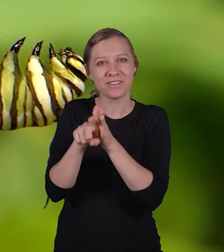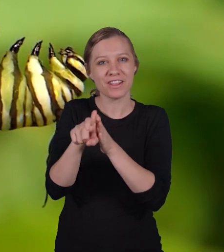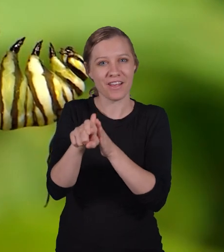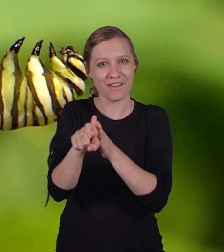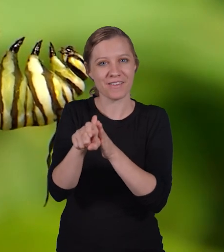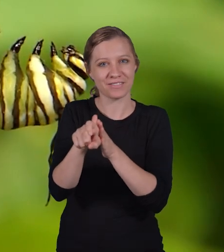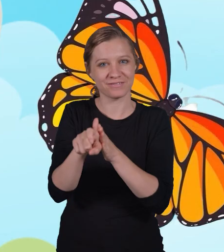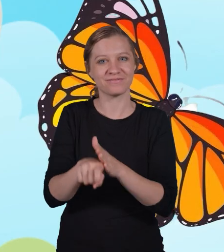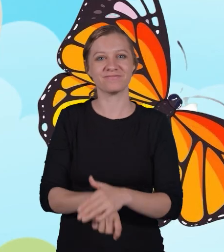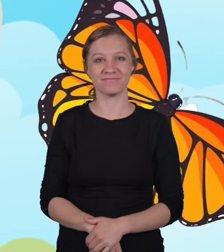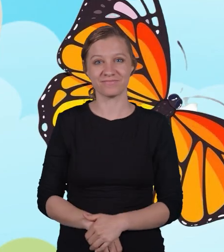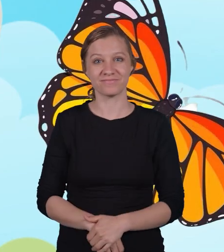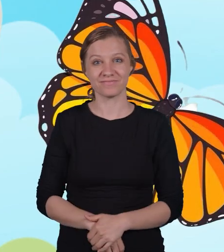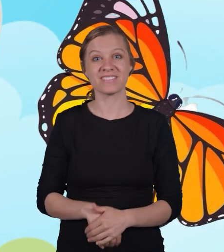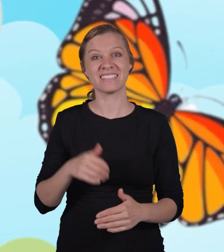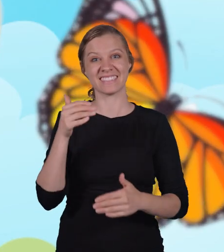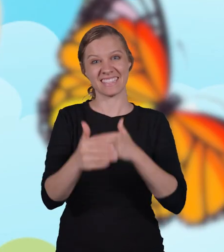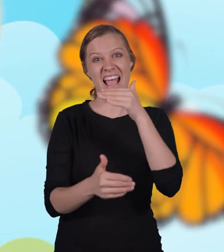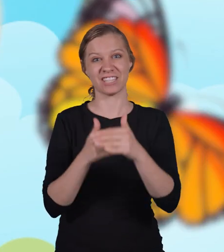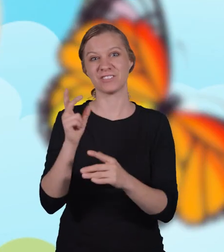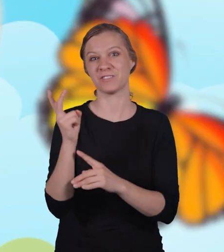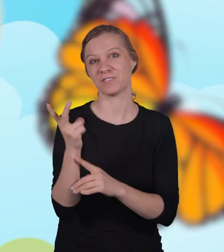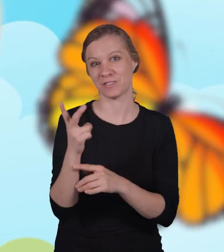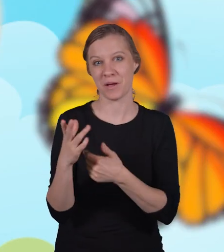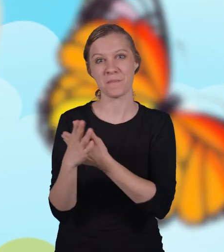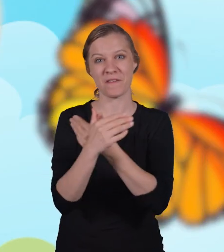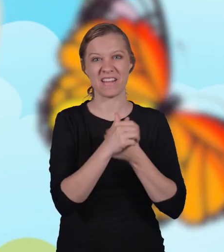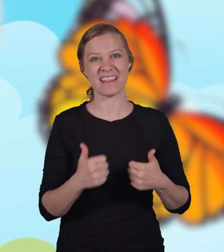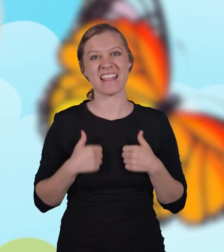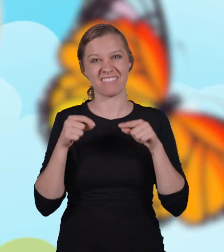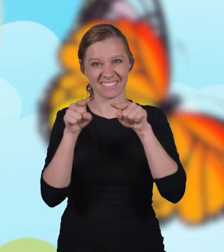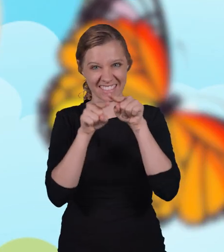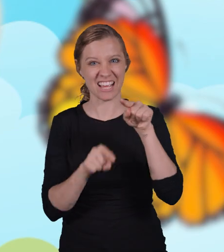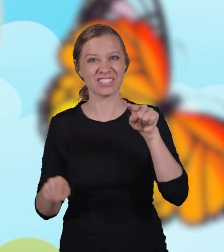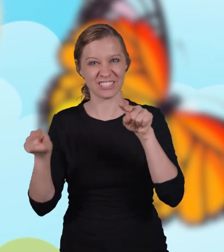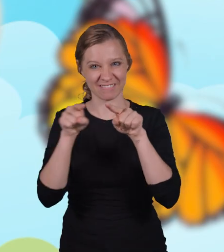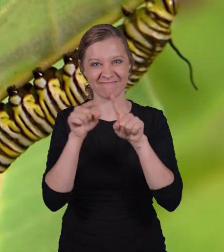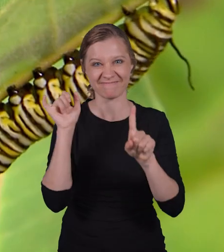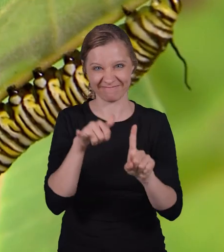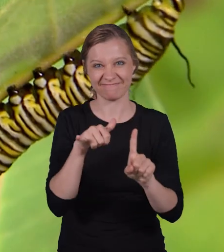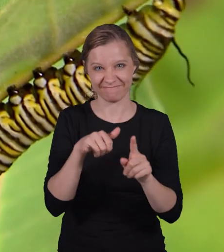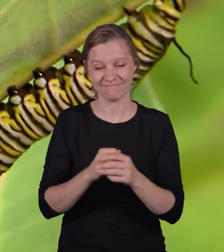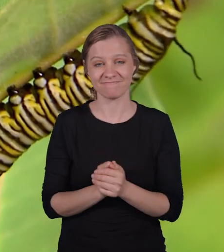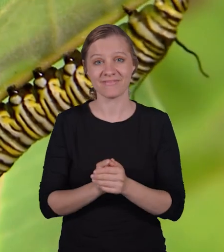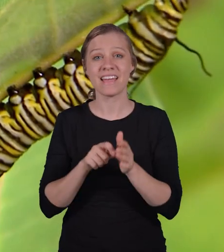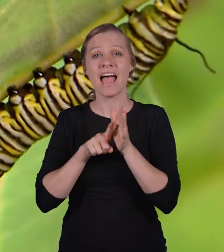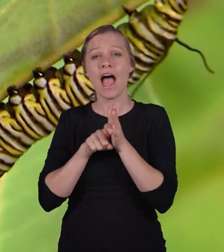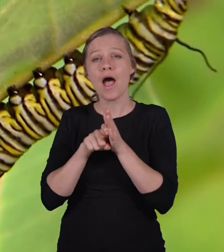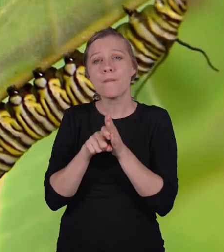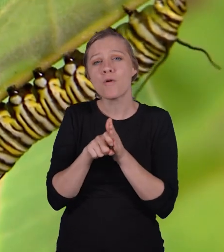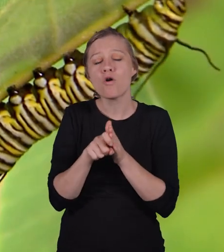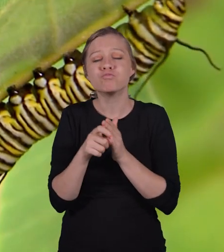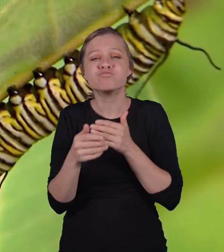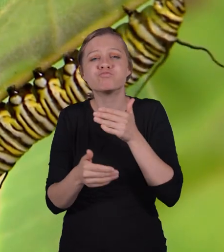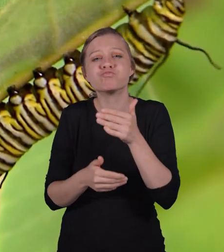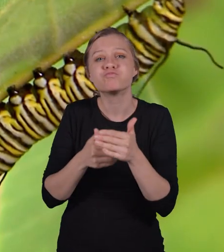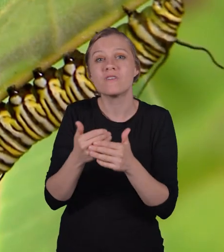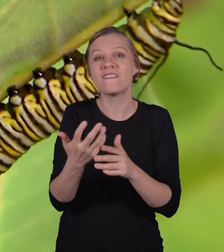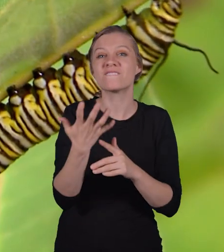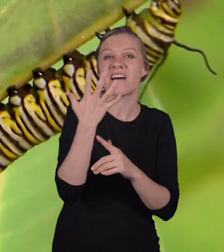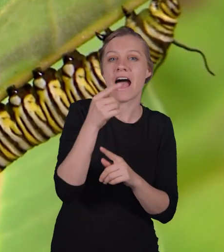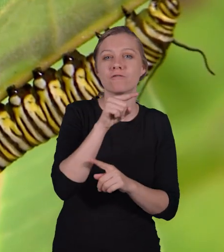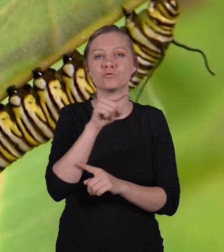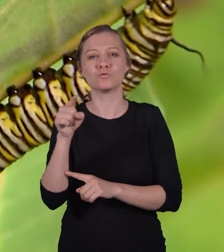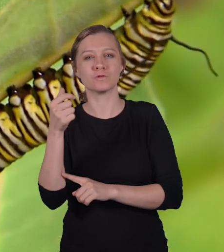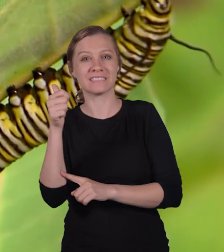caterpillars. This is Stage 2 of a Butterfly's Life Cycle. Caterpillars spend about 5